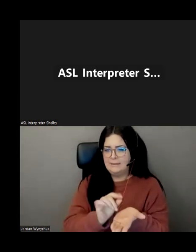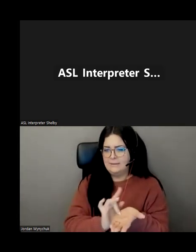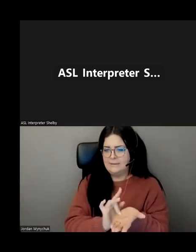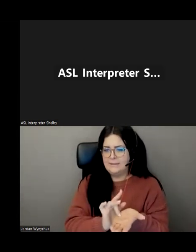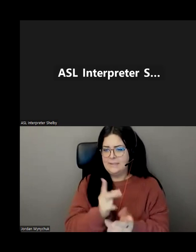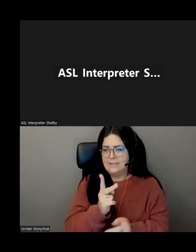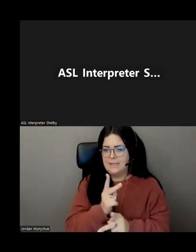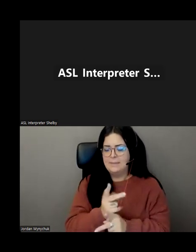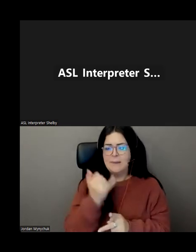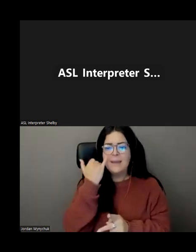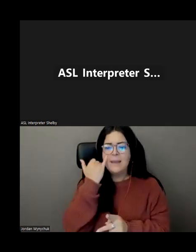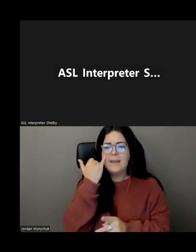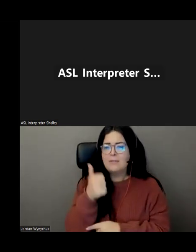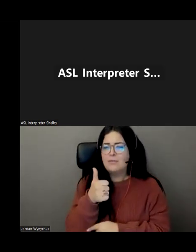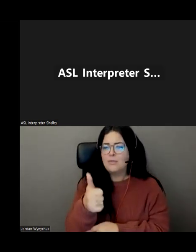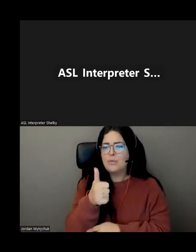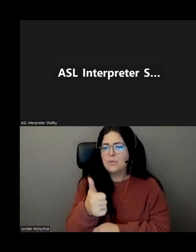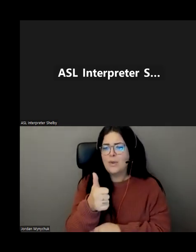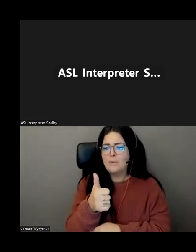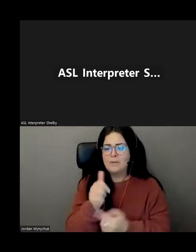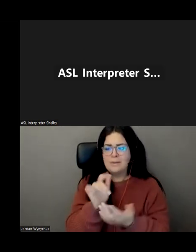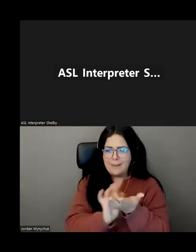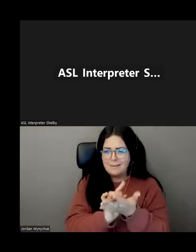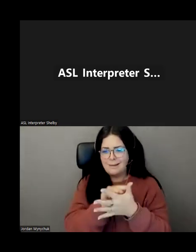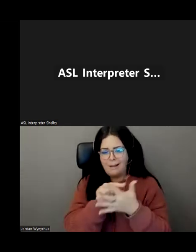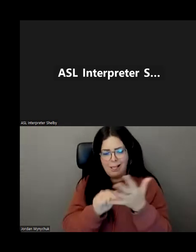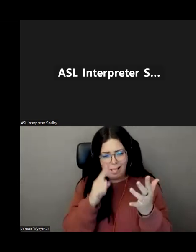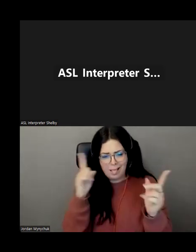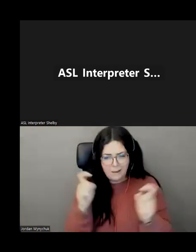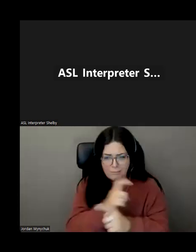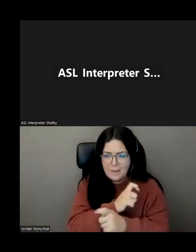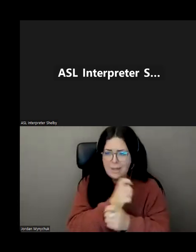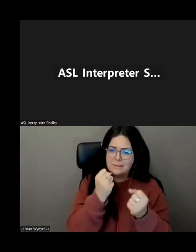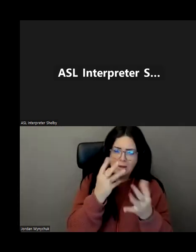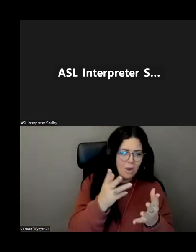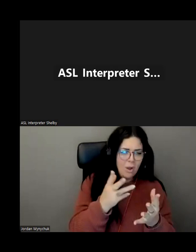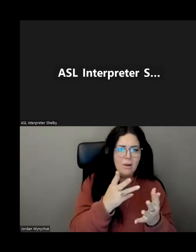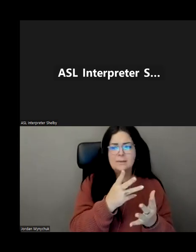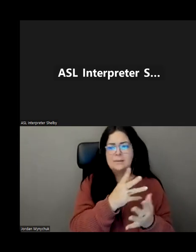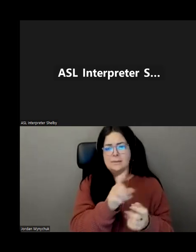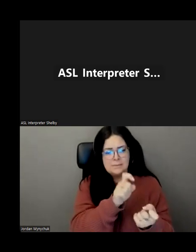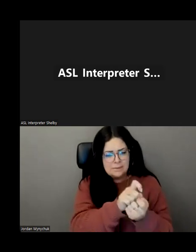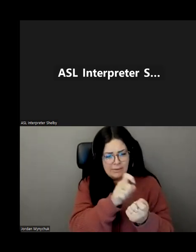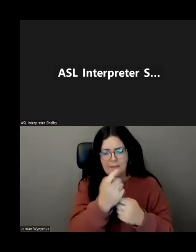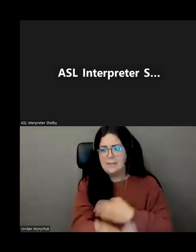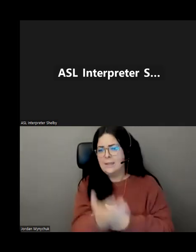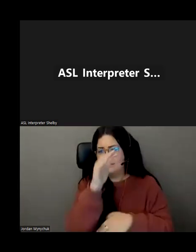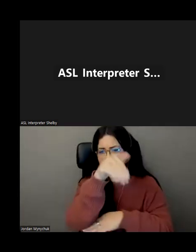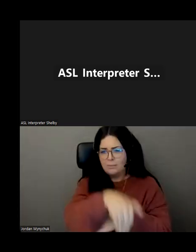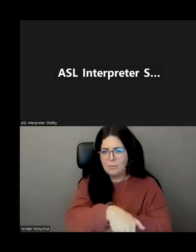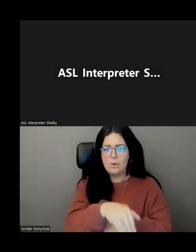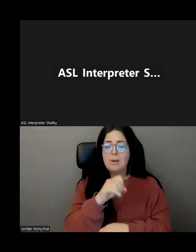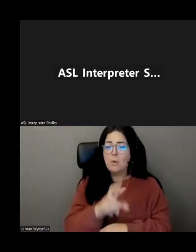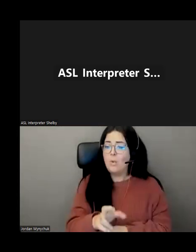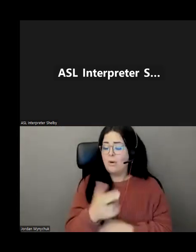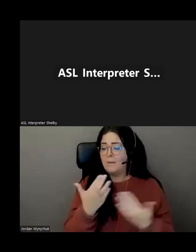very complicated um medication regimen or if you've forgotten doses maybe you've forgotten maybe even hospitalized